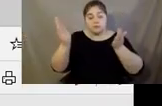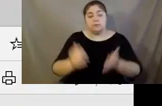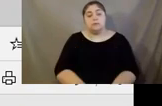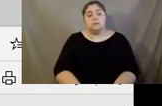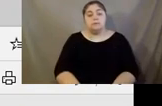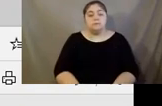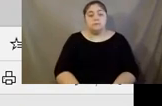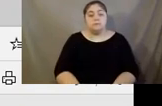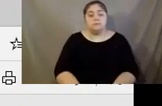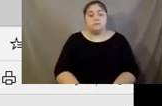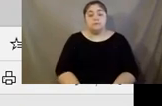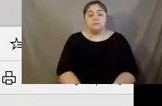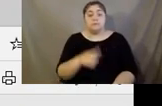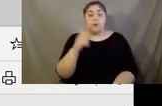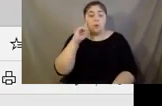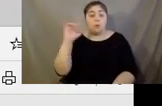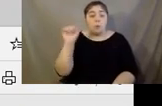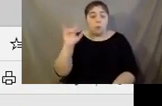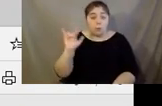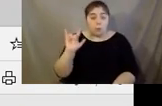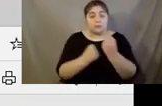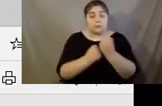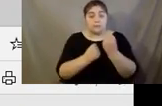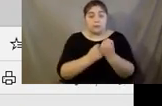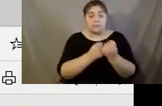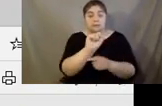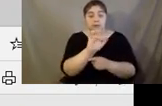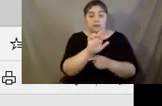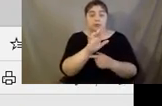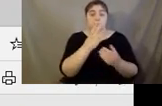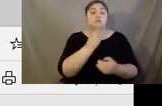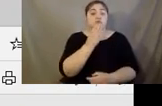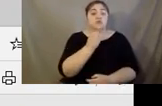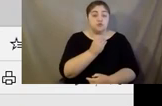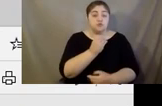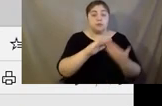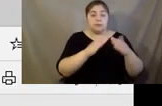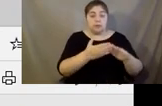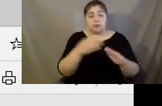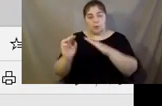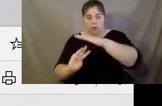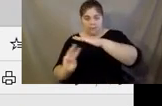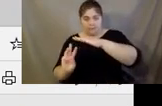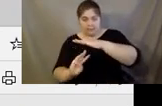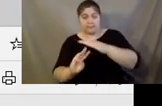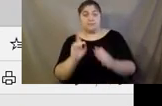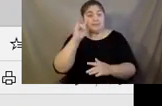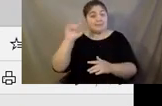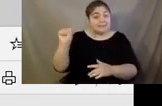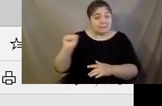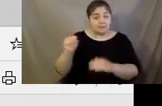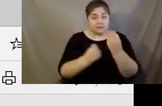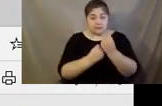Our Gold Sponsors, Syracuse Jewish Family Service and Wegmans. And our Silver Sponsors,